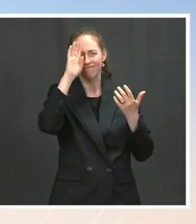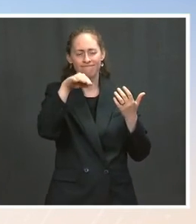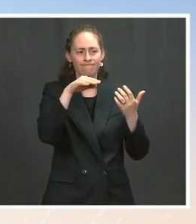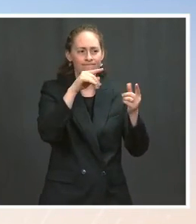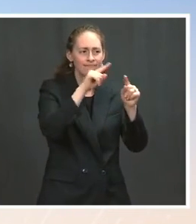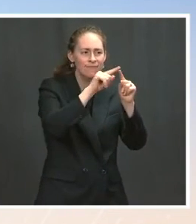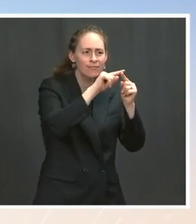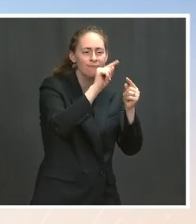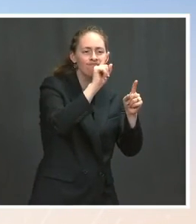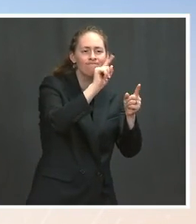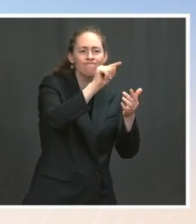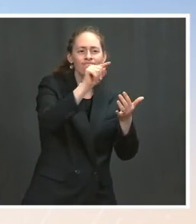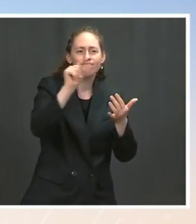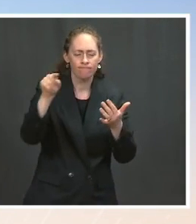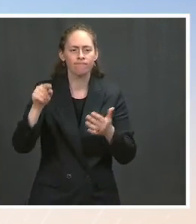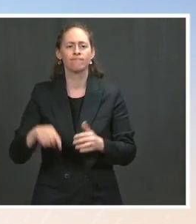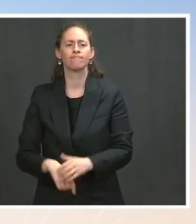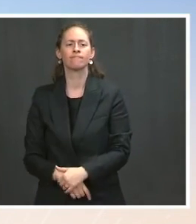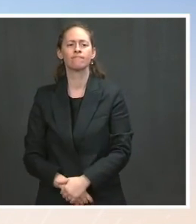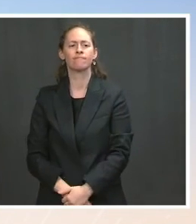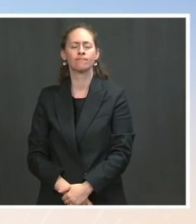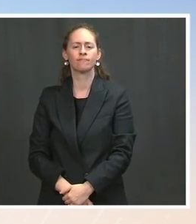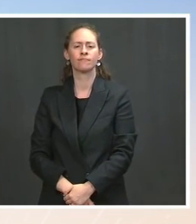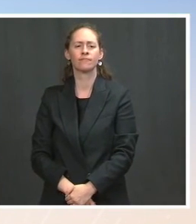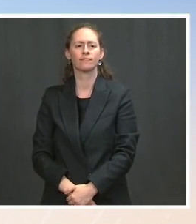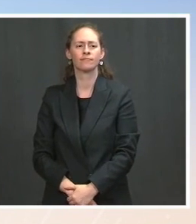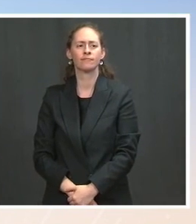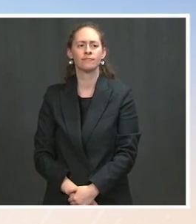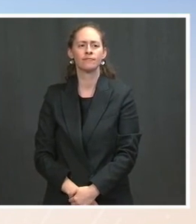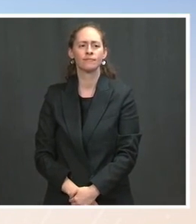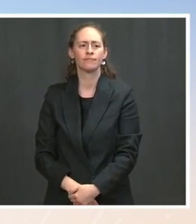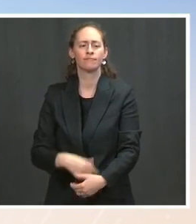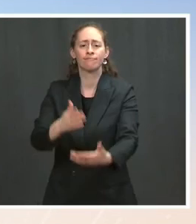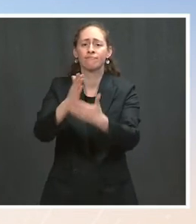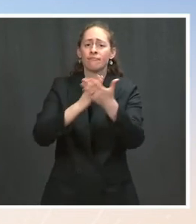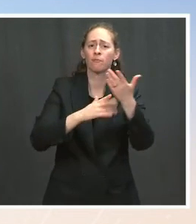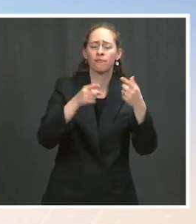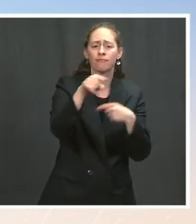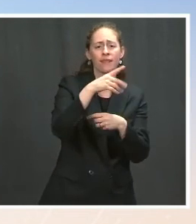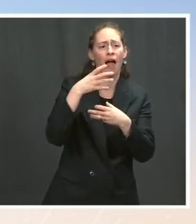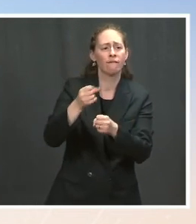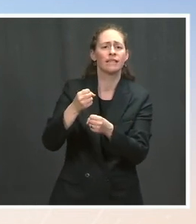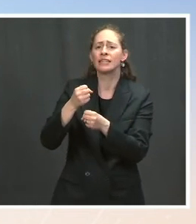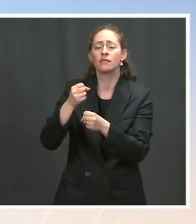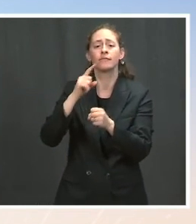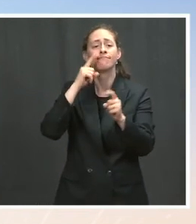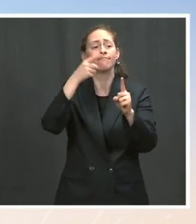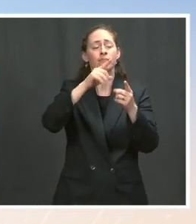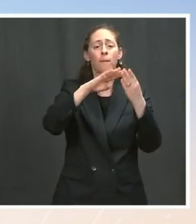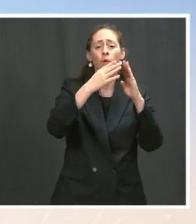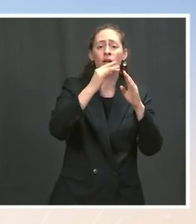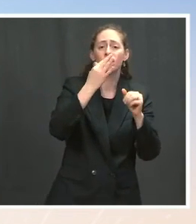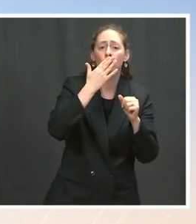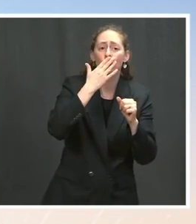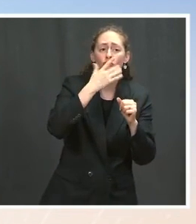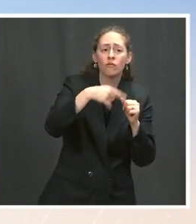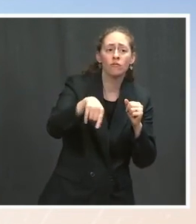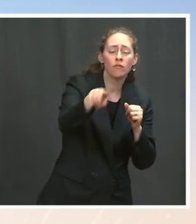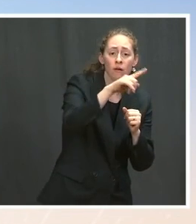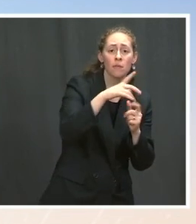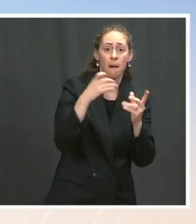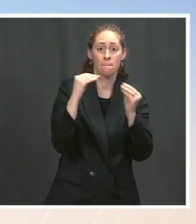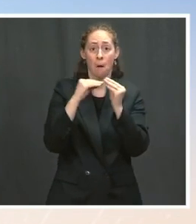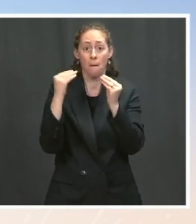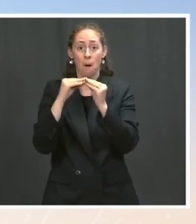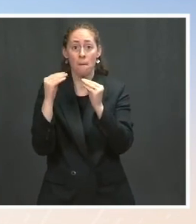issues with confidence whether it's communities of color where there has been a massive increase in confidence as more people get vaccinated or more